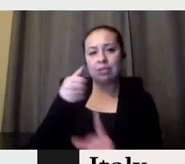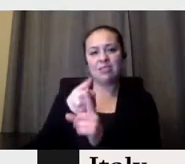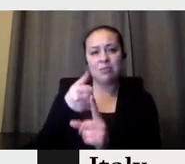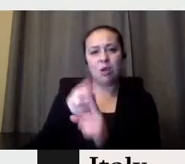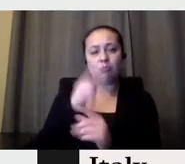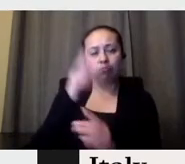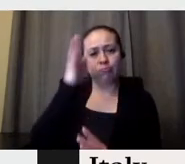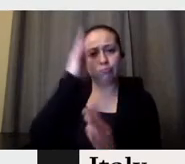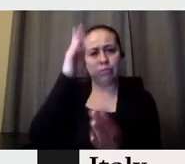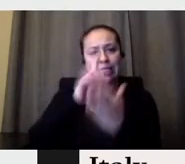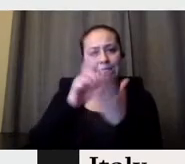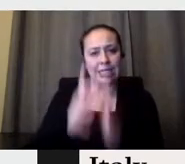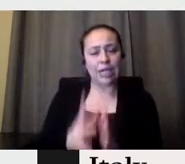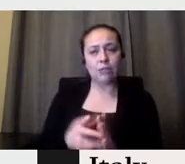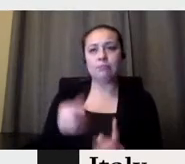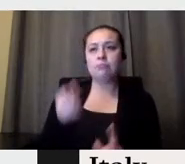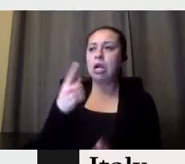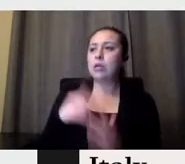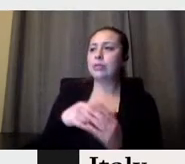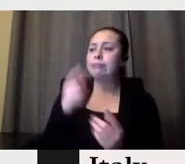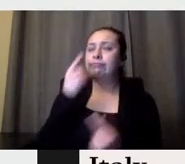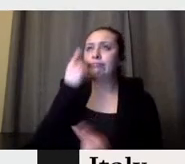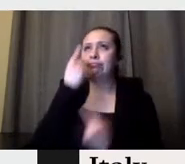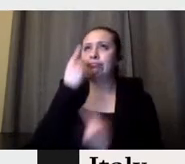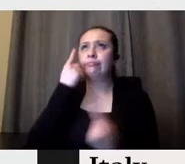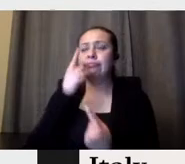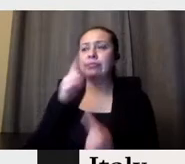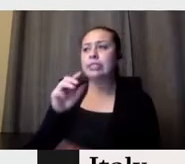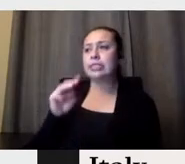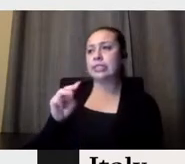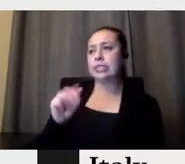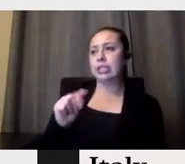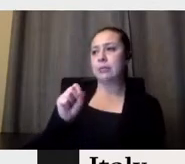the week, and he did his own calendar.